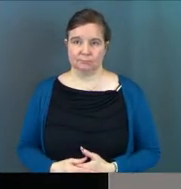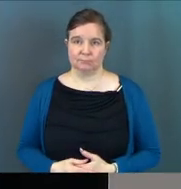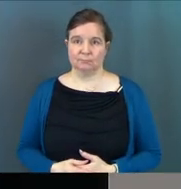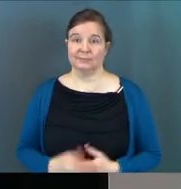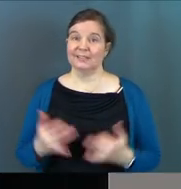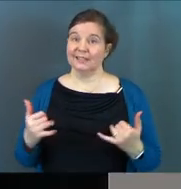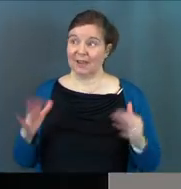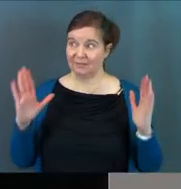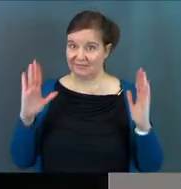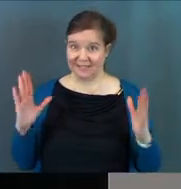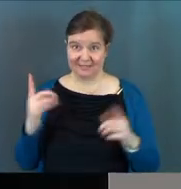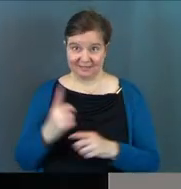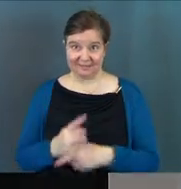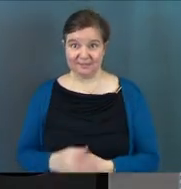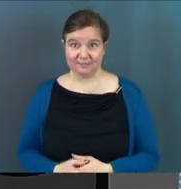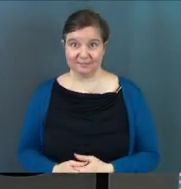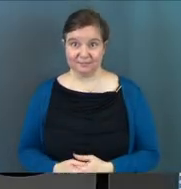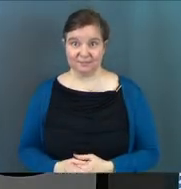Now I got your attention.